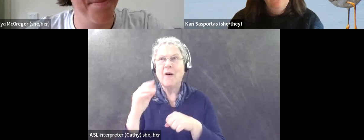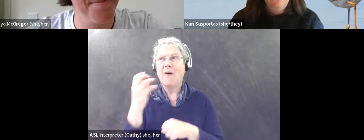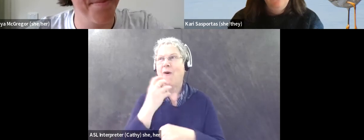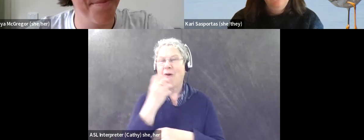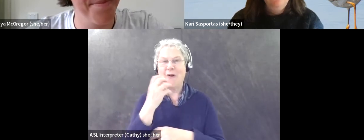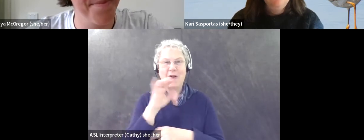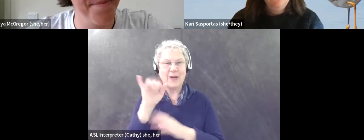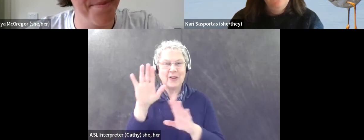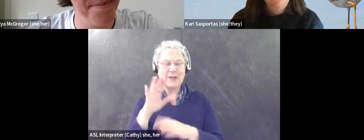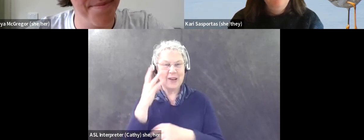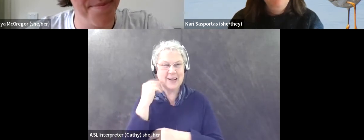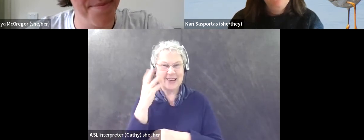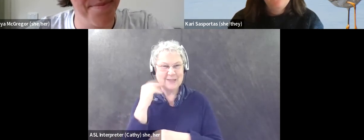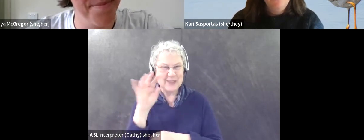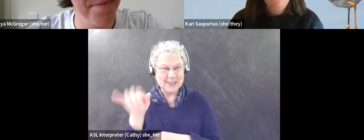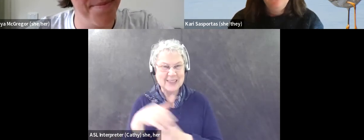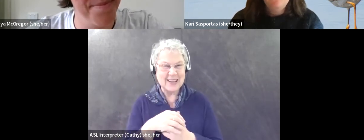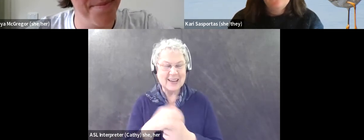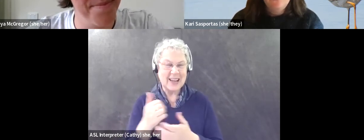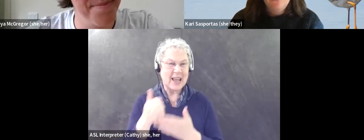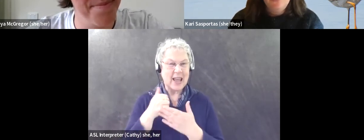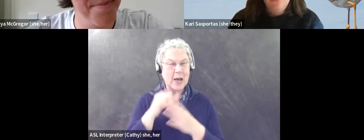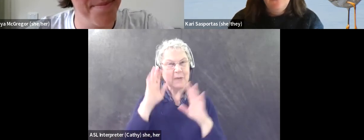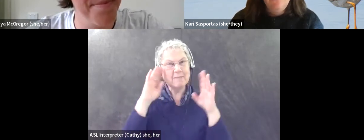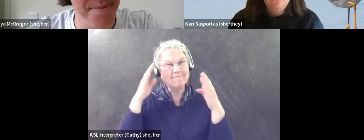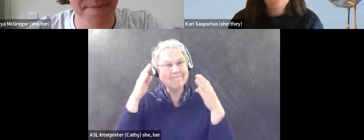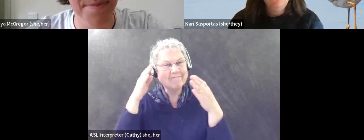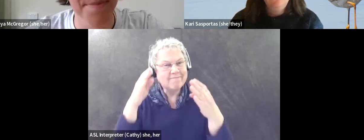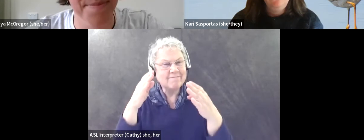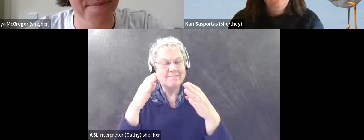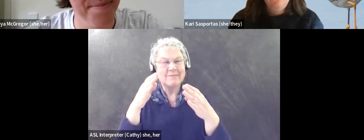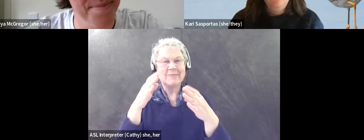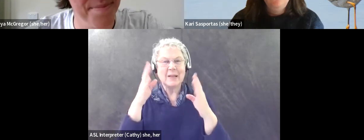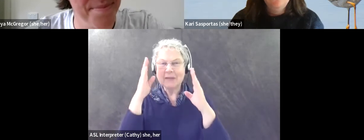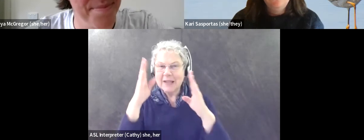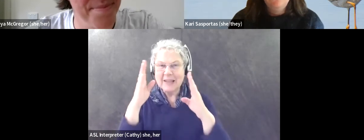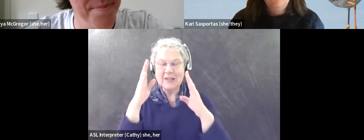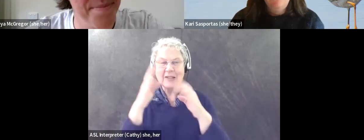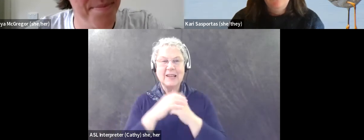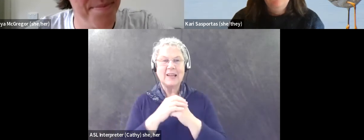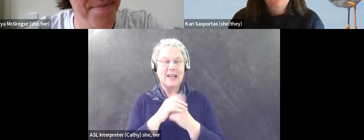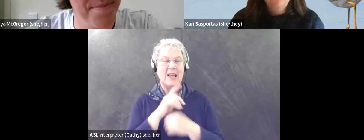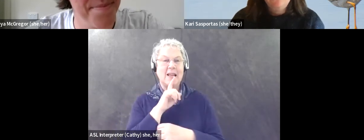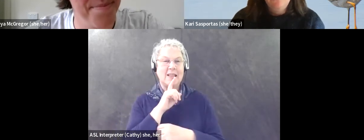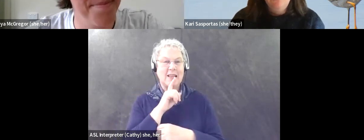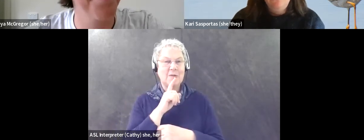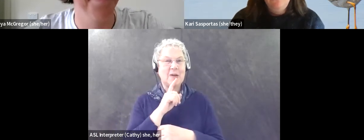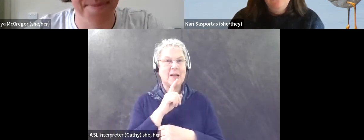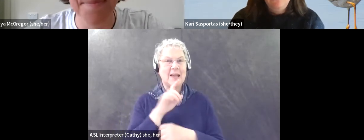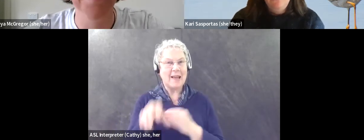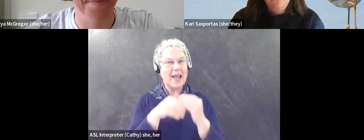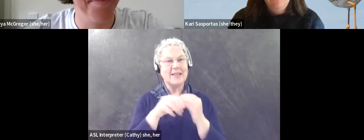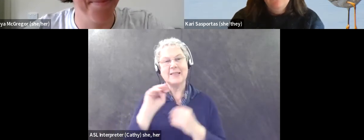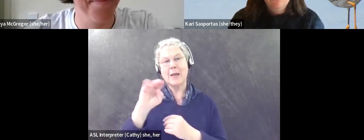and, um, pay closer attention. And, and that's really, that brings in kind of that mindfulness element,